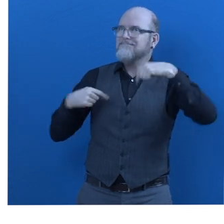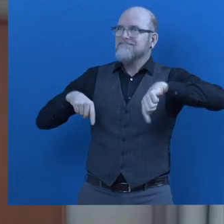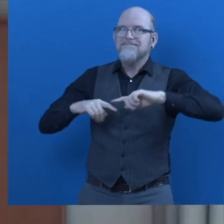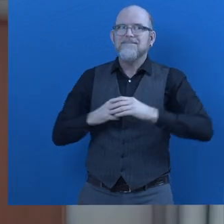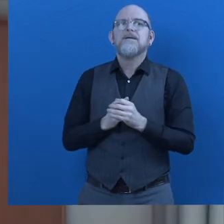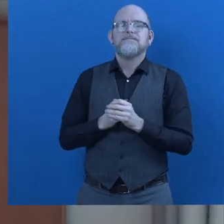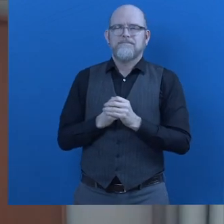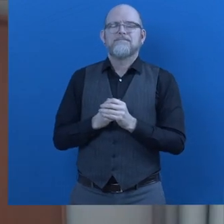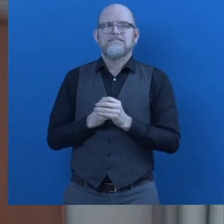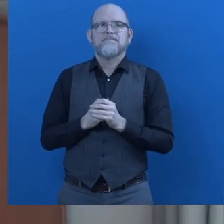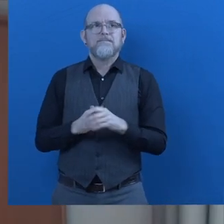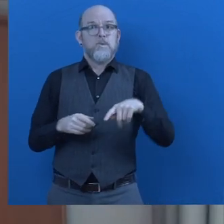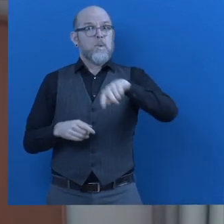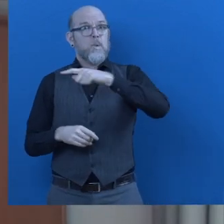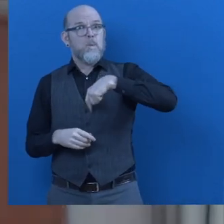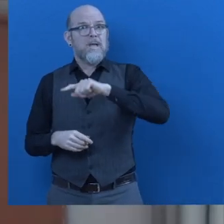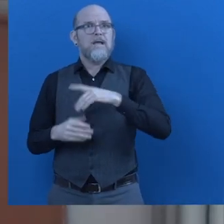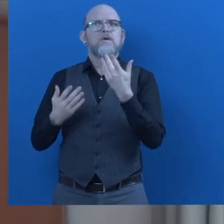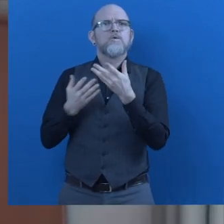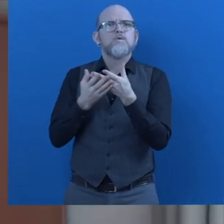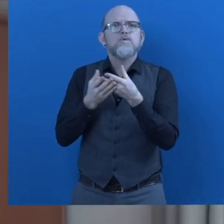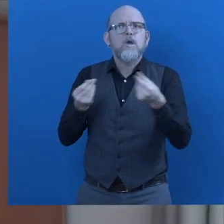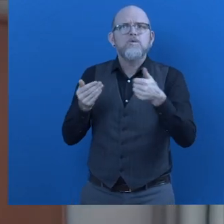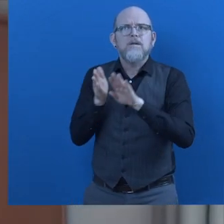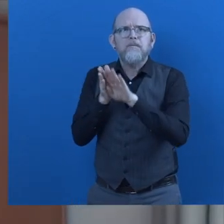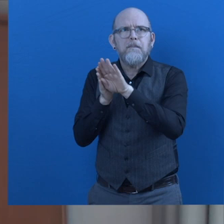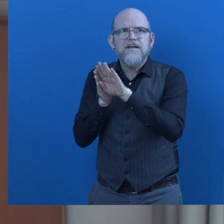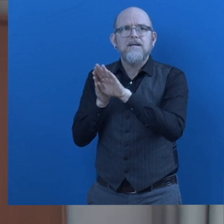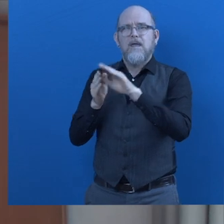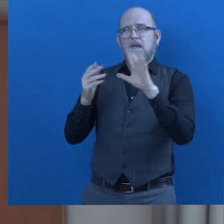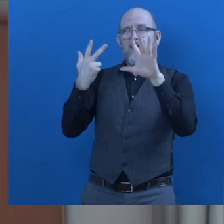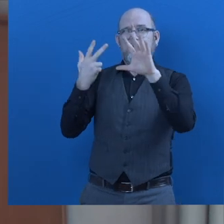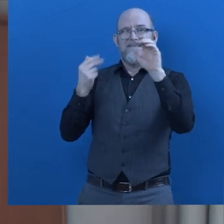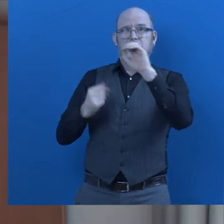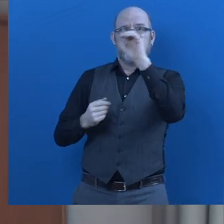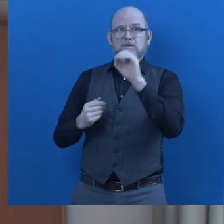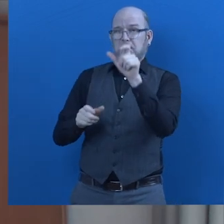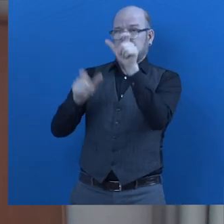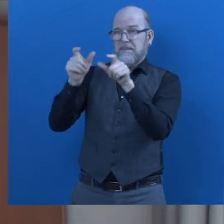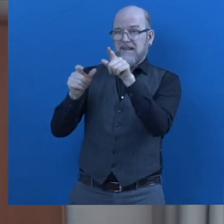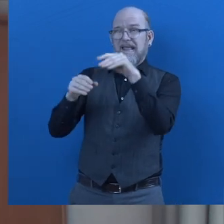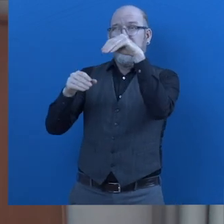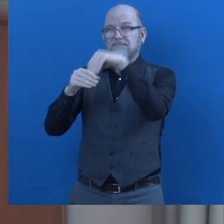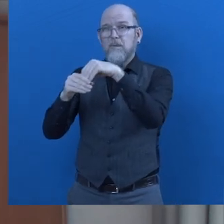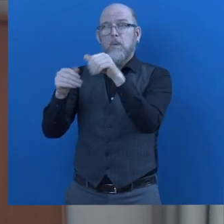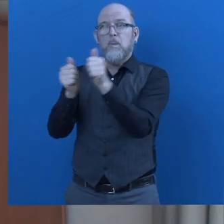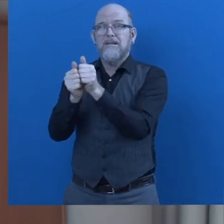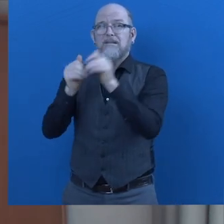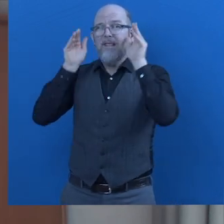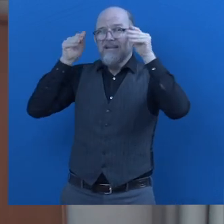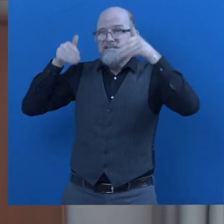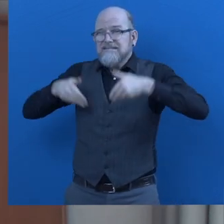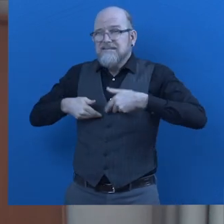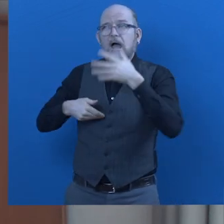We developed our solution because more than 80% of people with diagnosed autism are